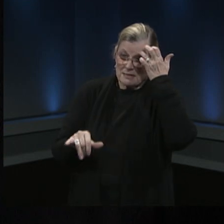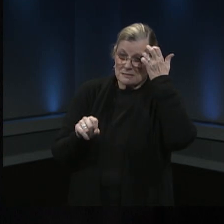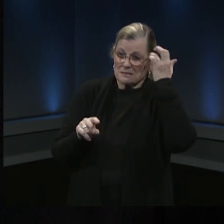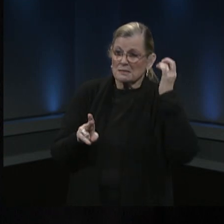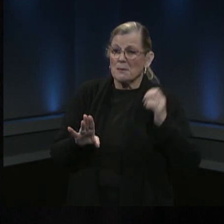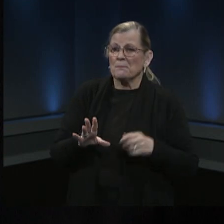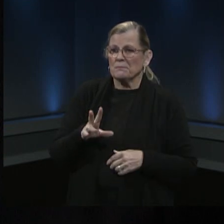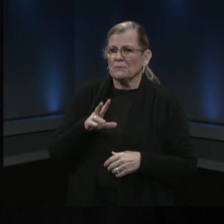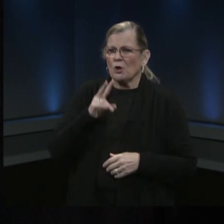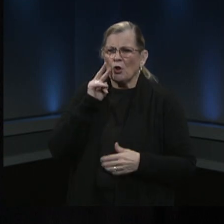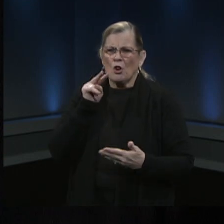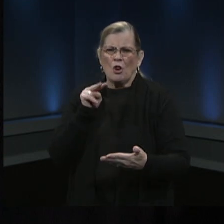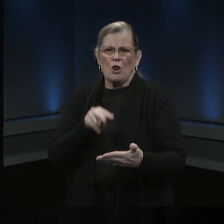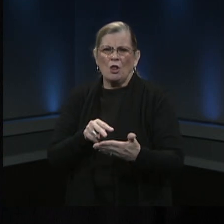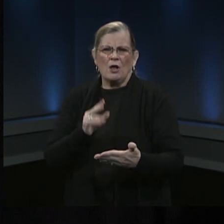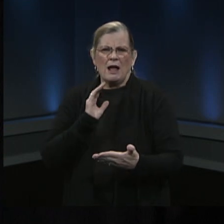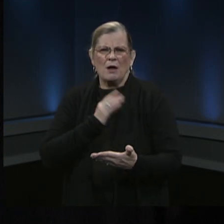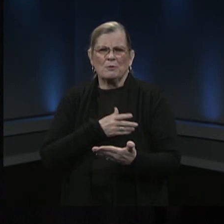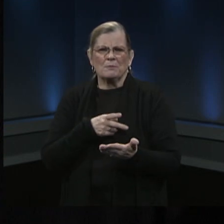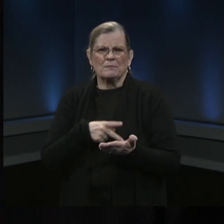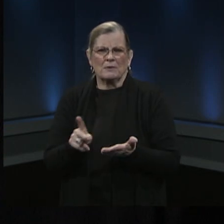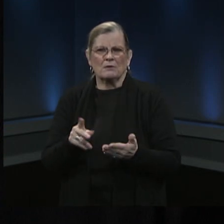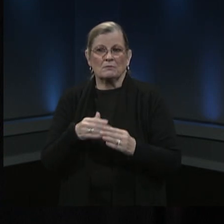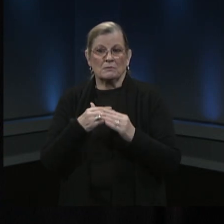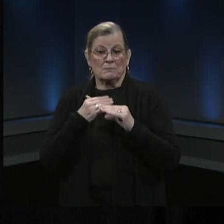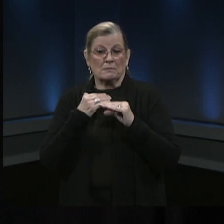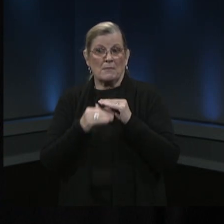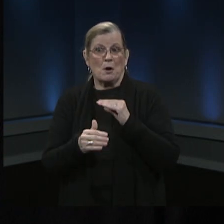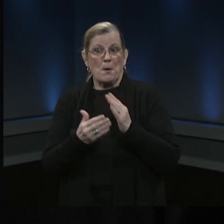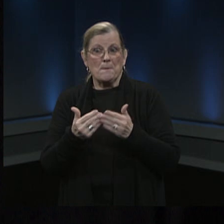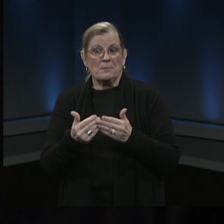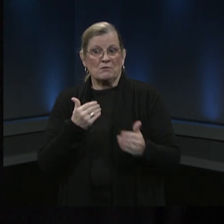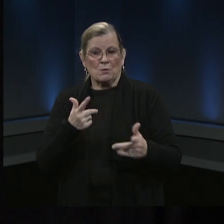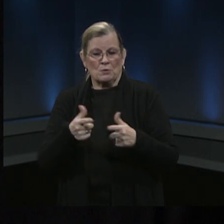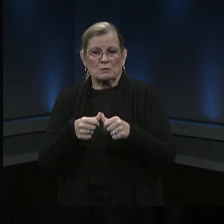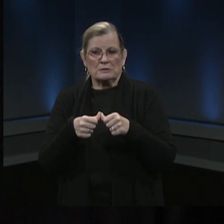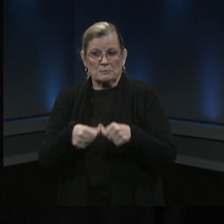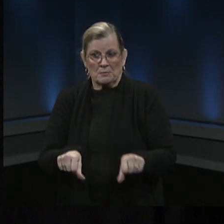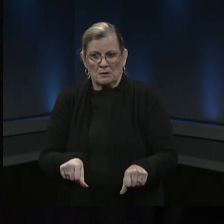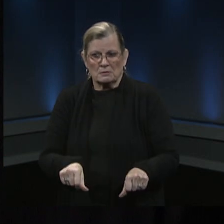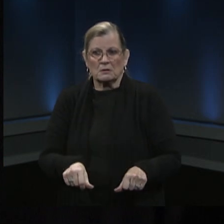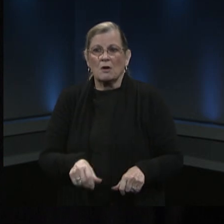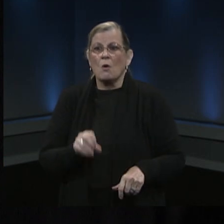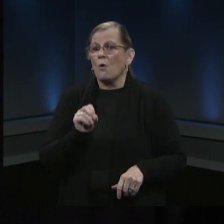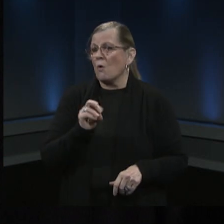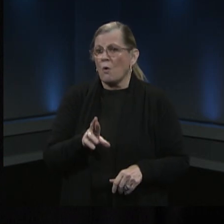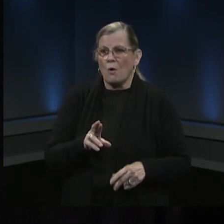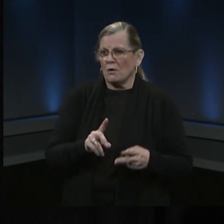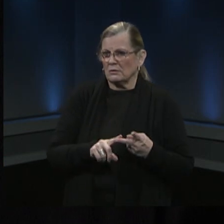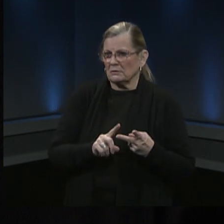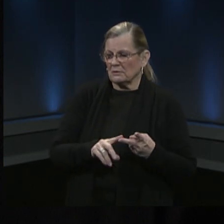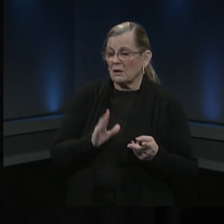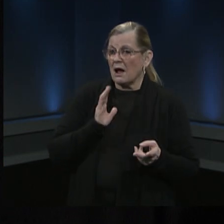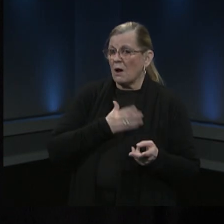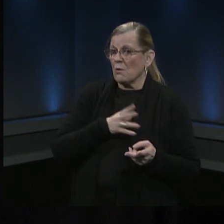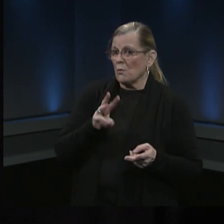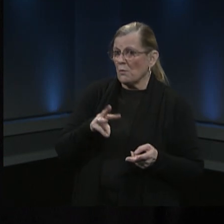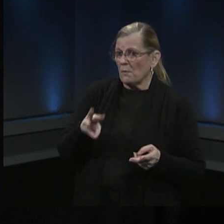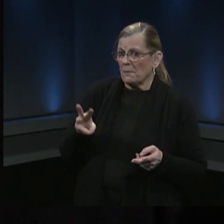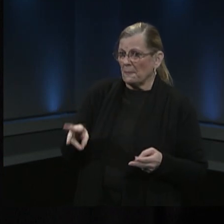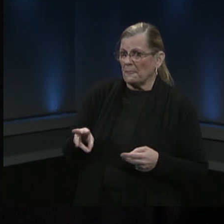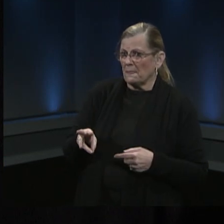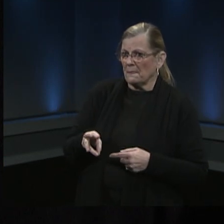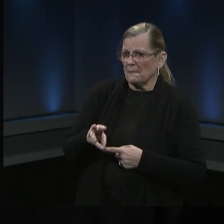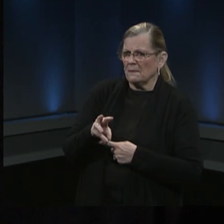to you before each pay cycle or paycheck or you can go to the uconnect site the employee portal and